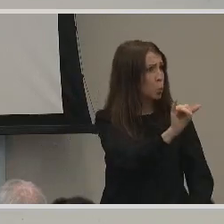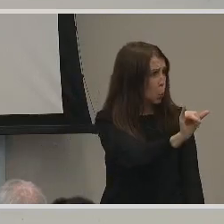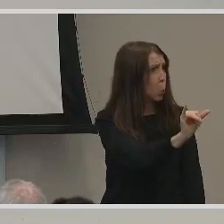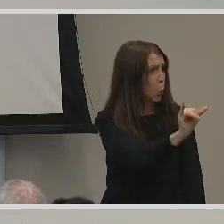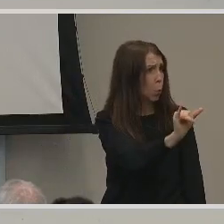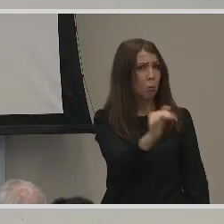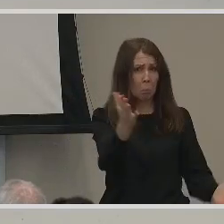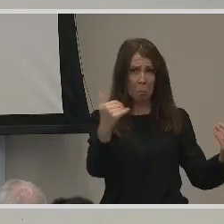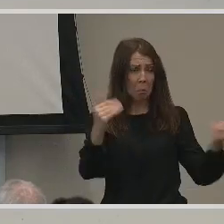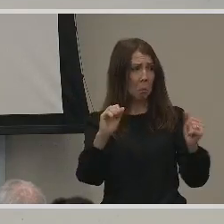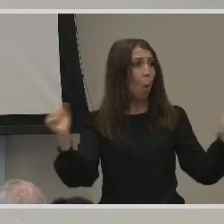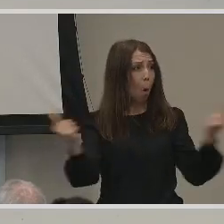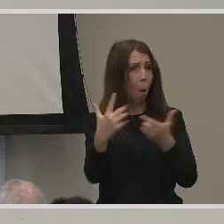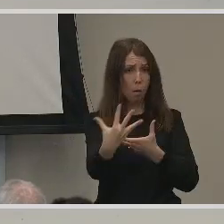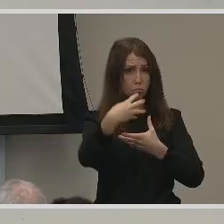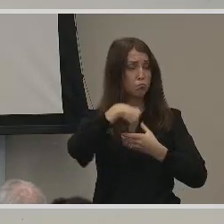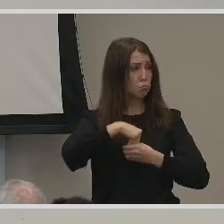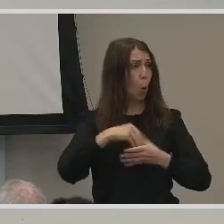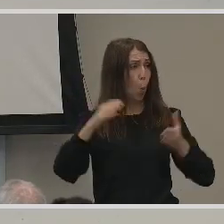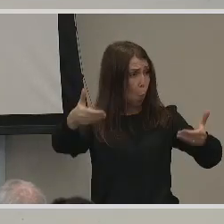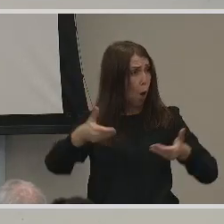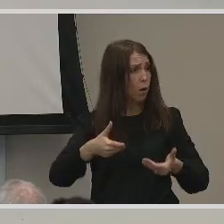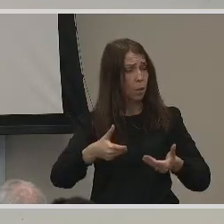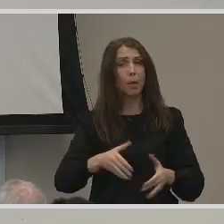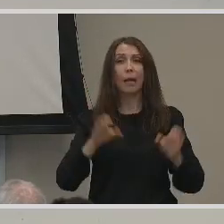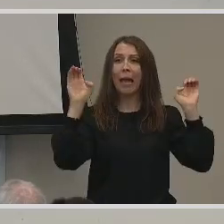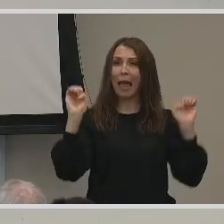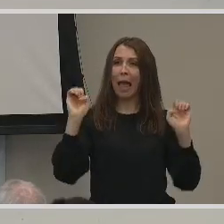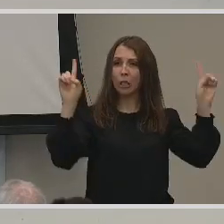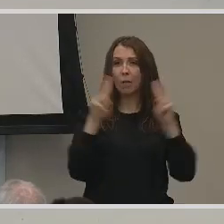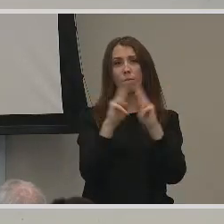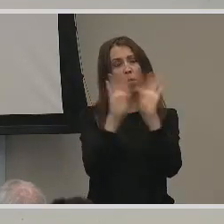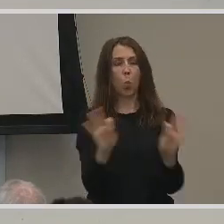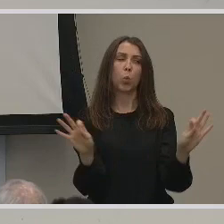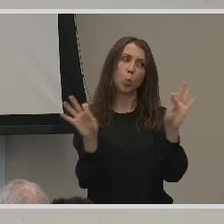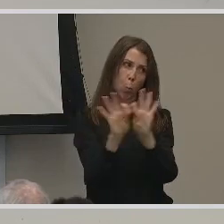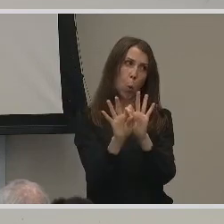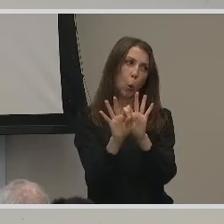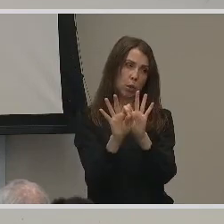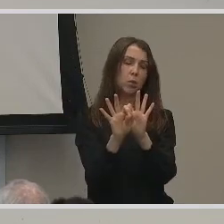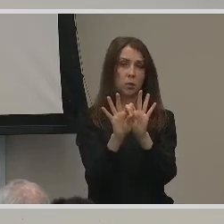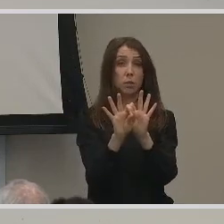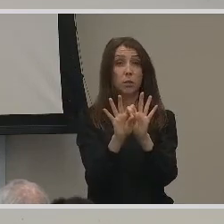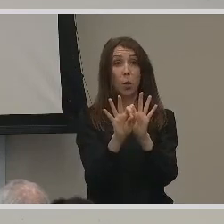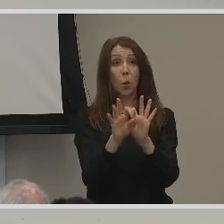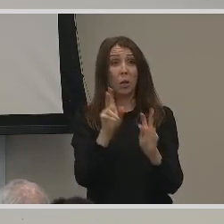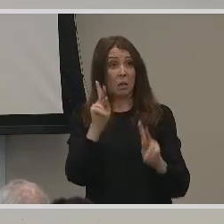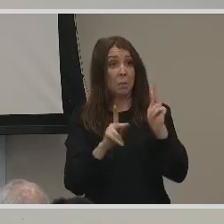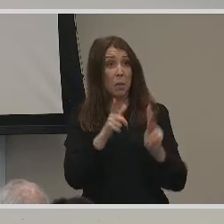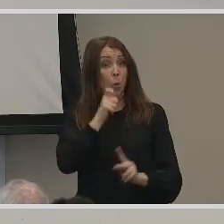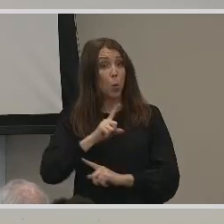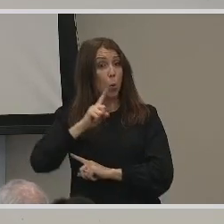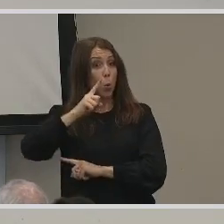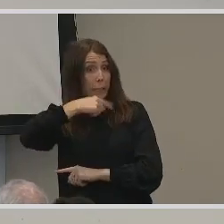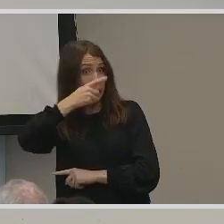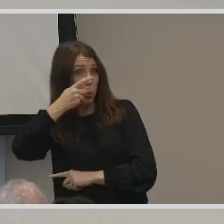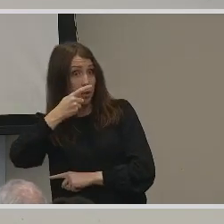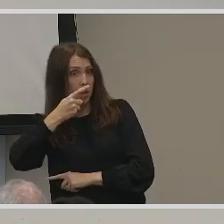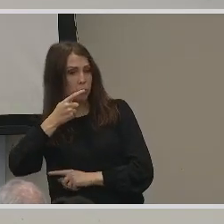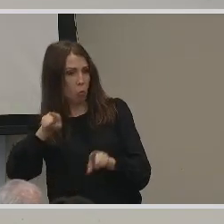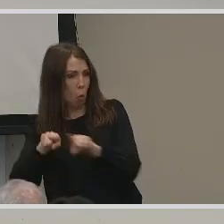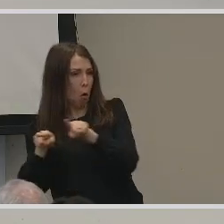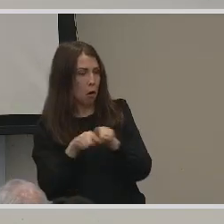Because education is really important and those that are hearing can also advocate for